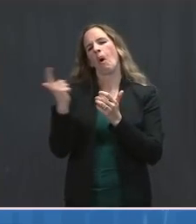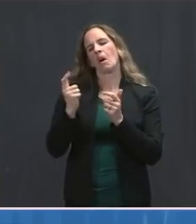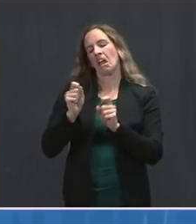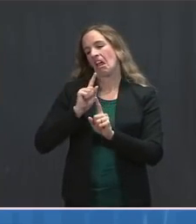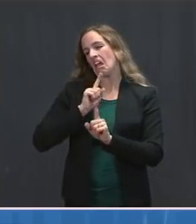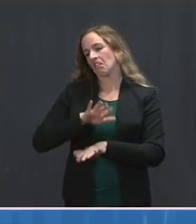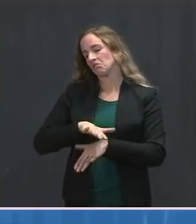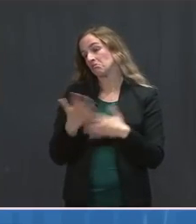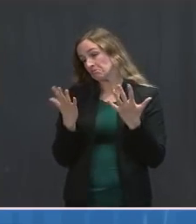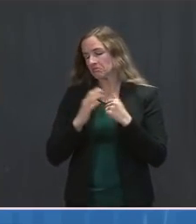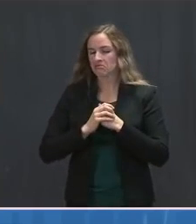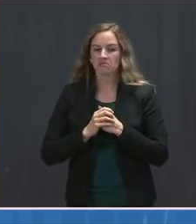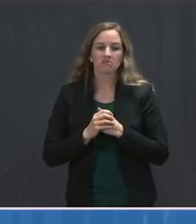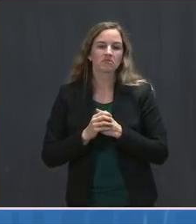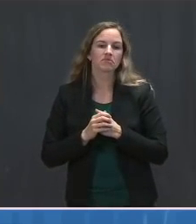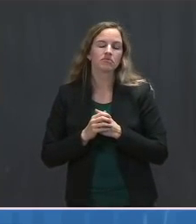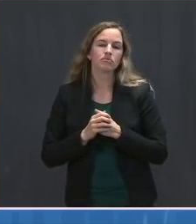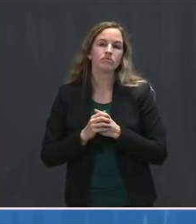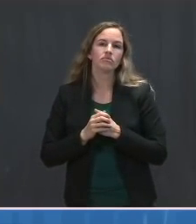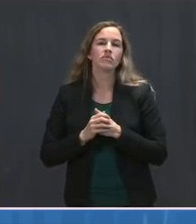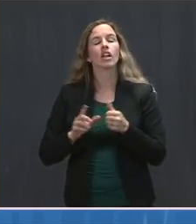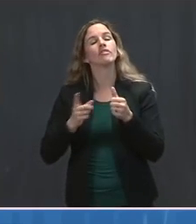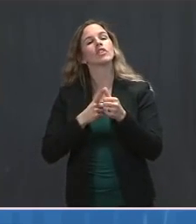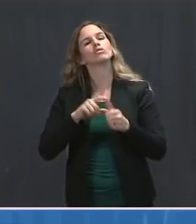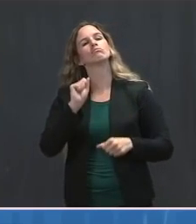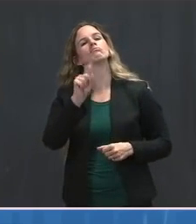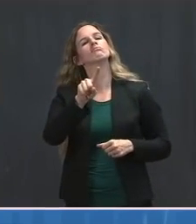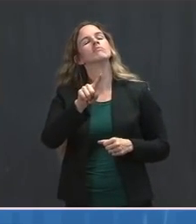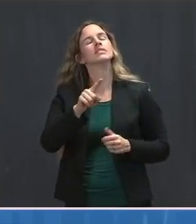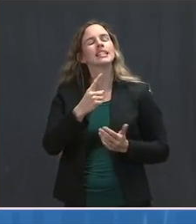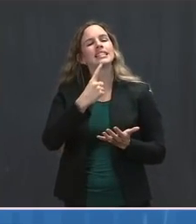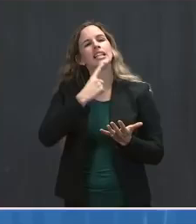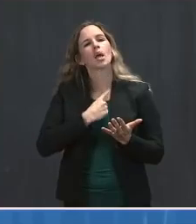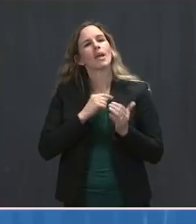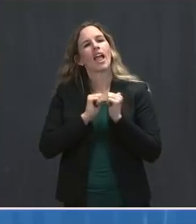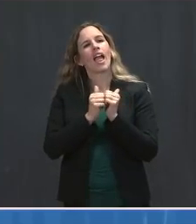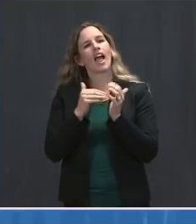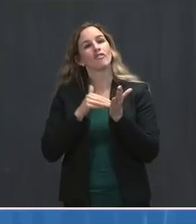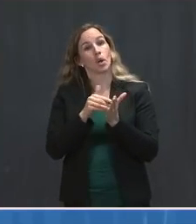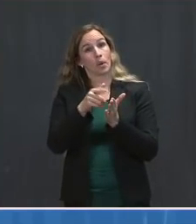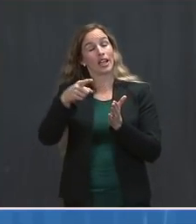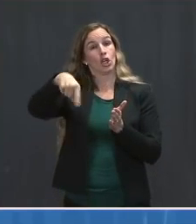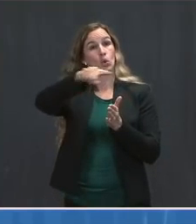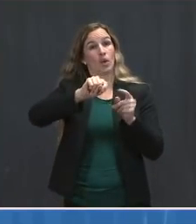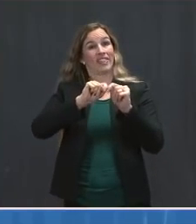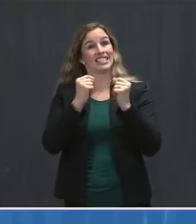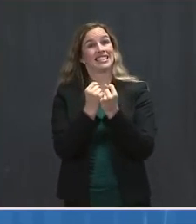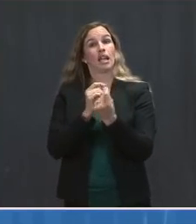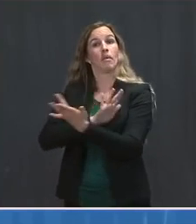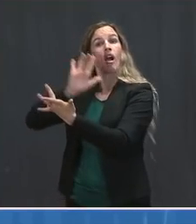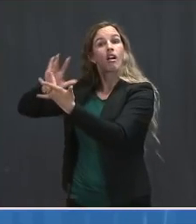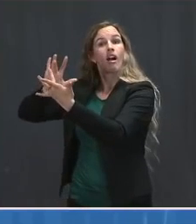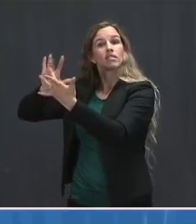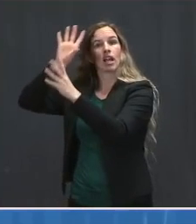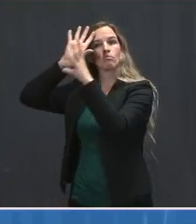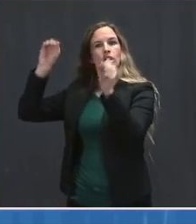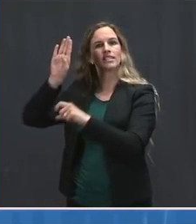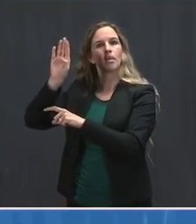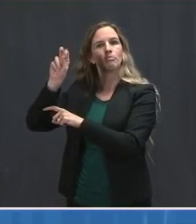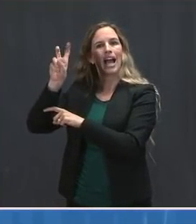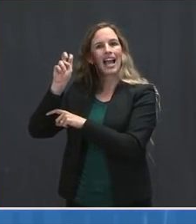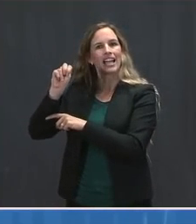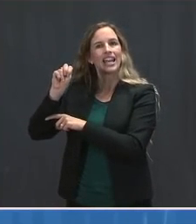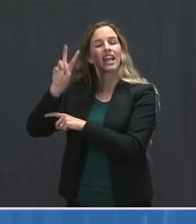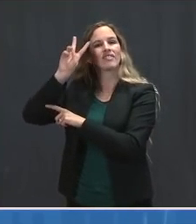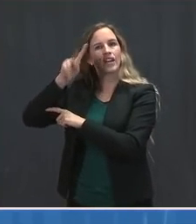First, I had two questions. My first was, can you tell me how frequently you on the team are in contact with President Biden and Vice President